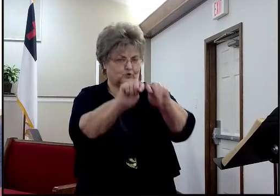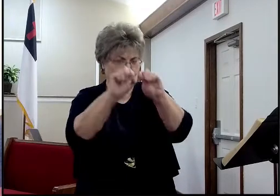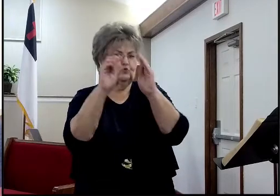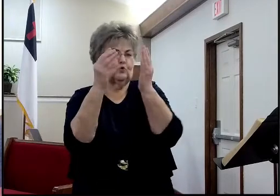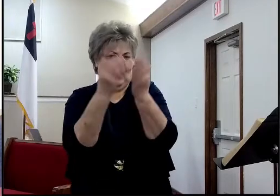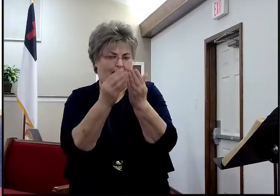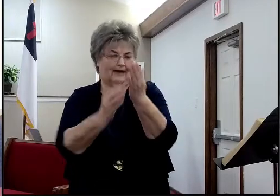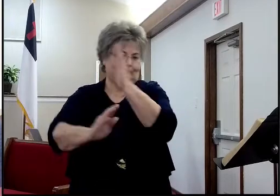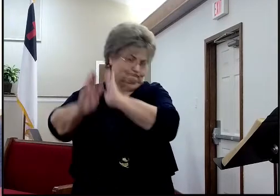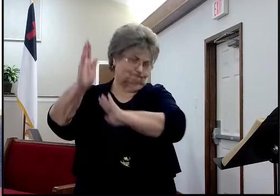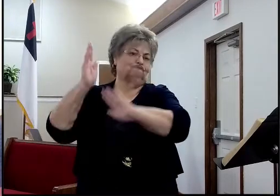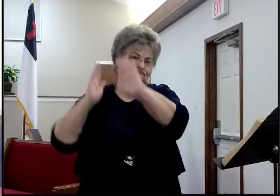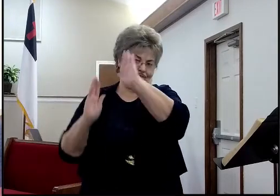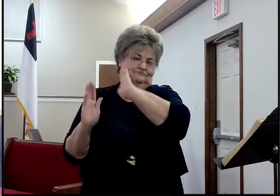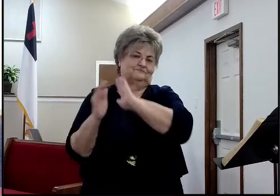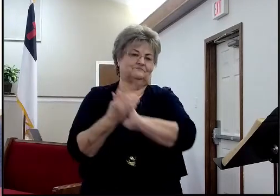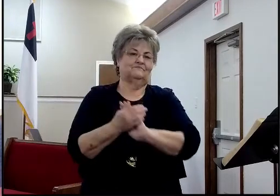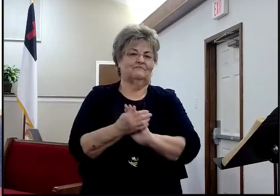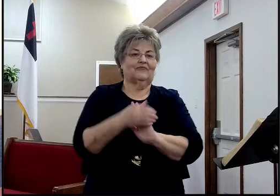Jerusalem,